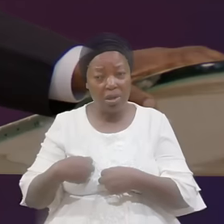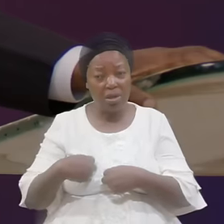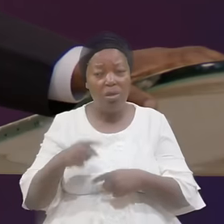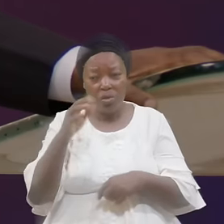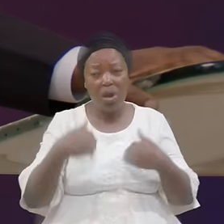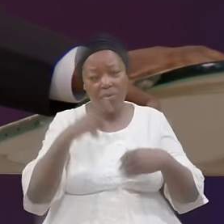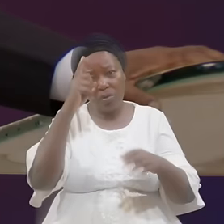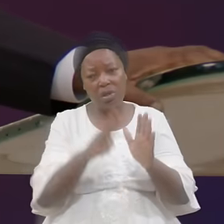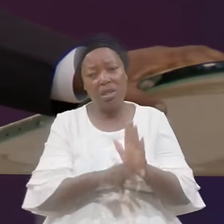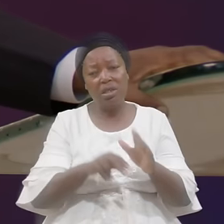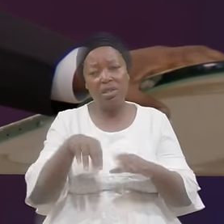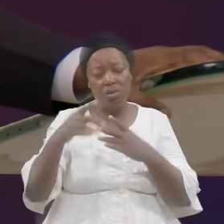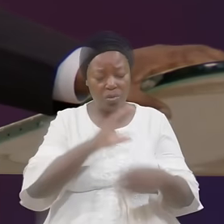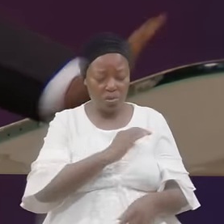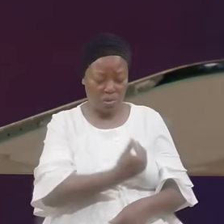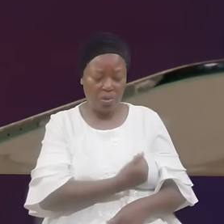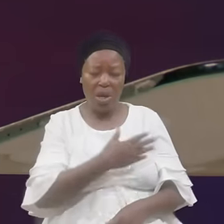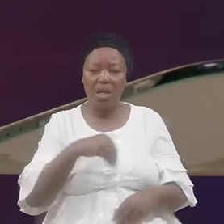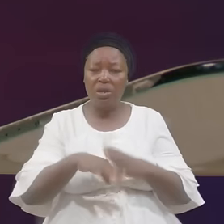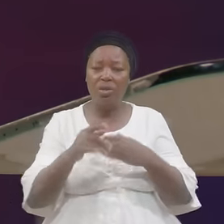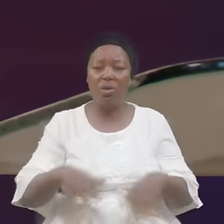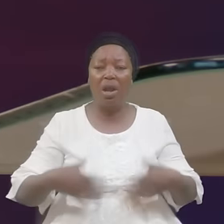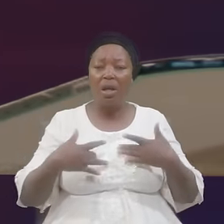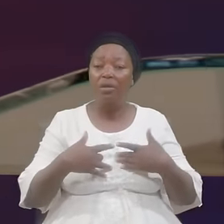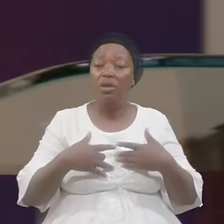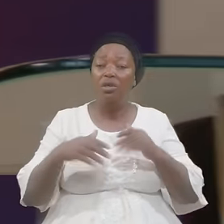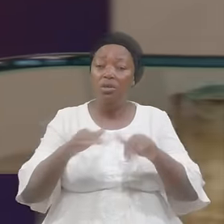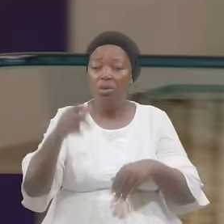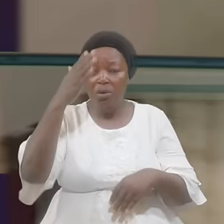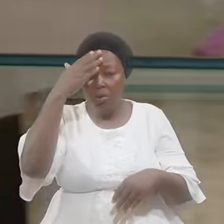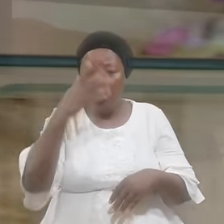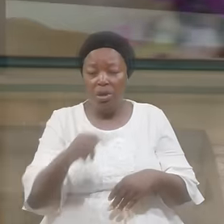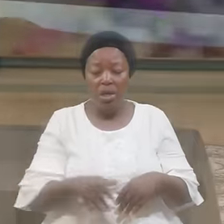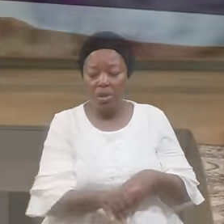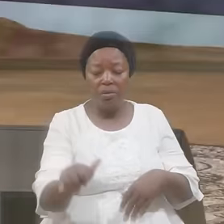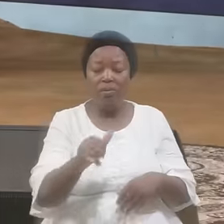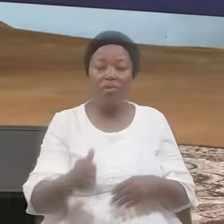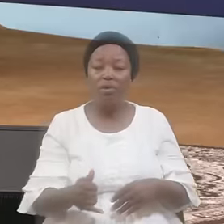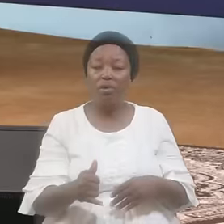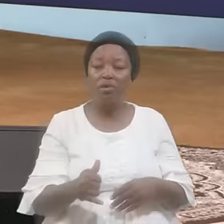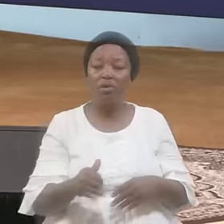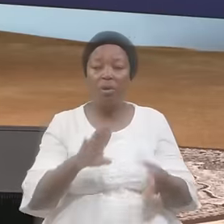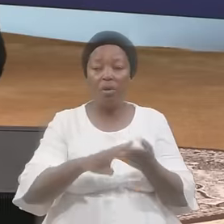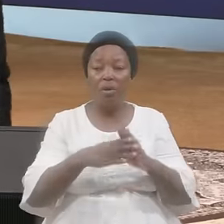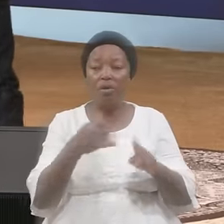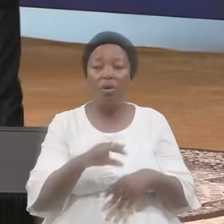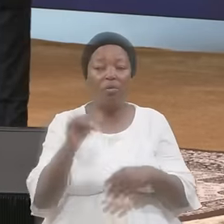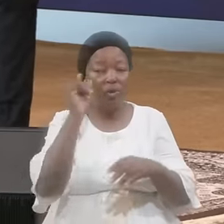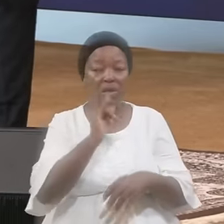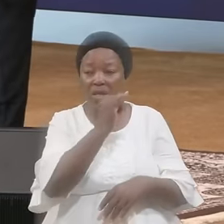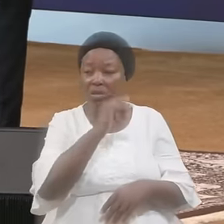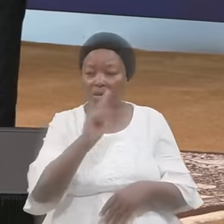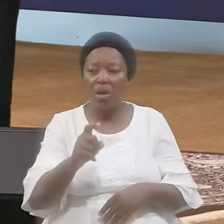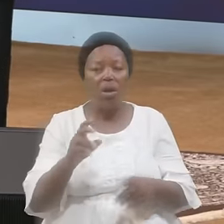In your soul Godliness In your life Do you know The commonwealth Of Israel Are you A stranger